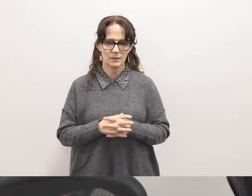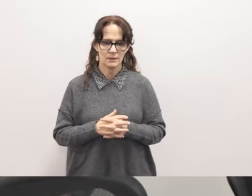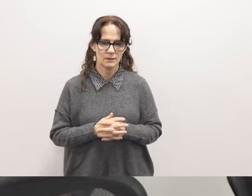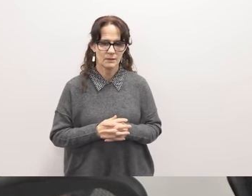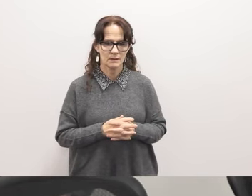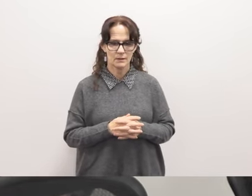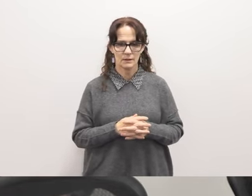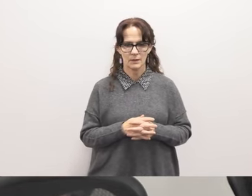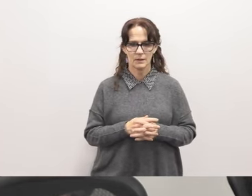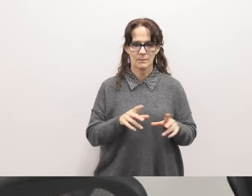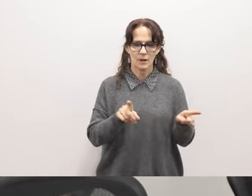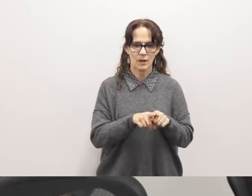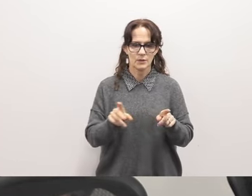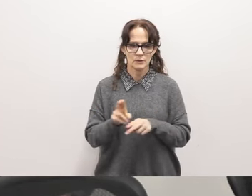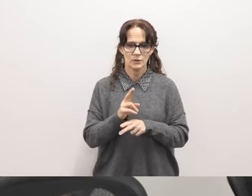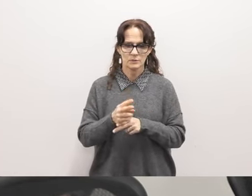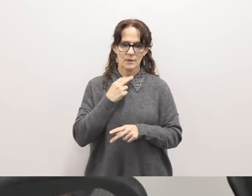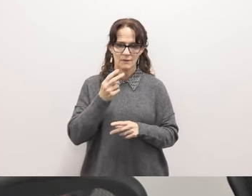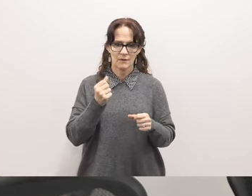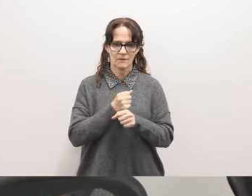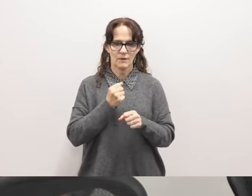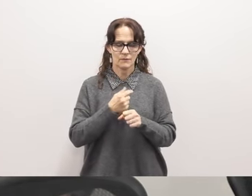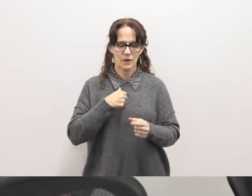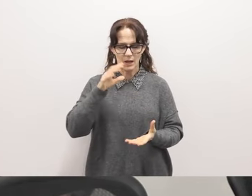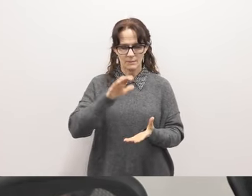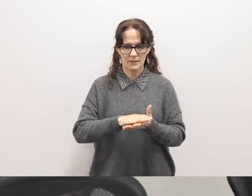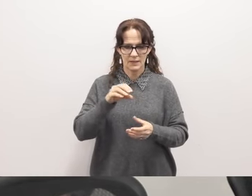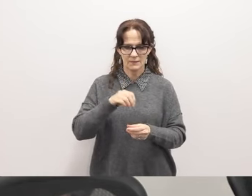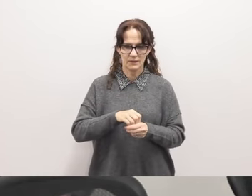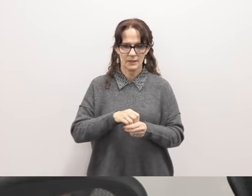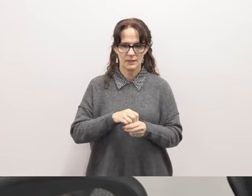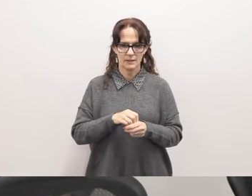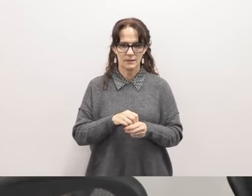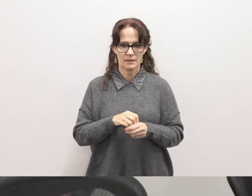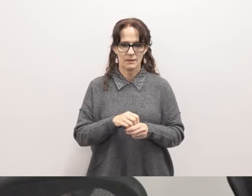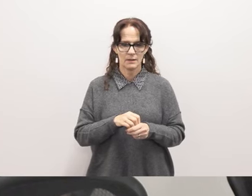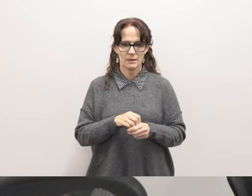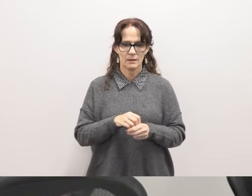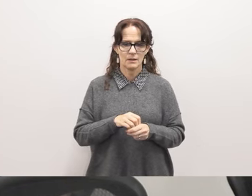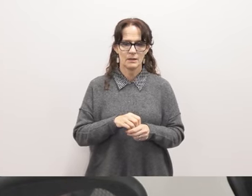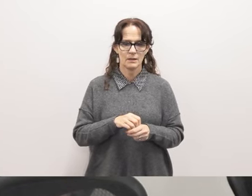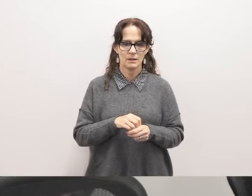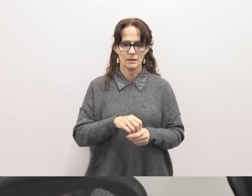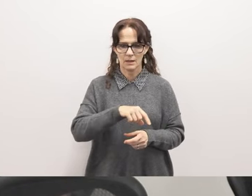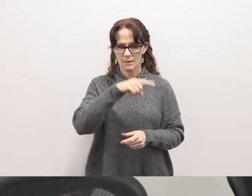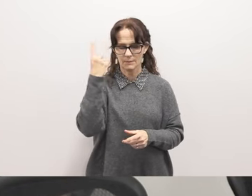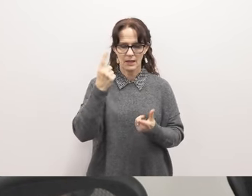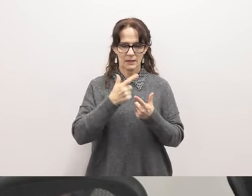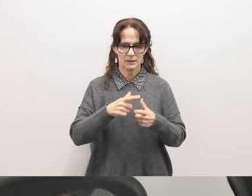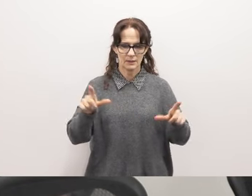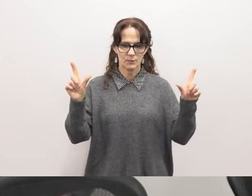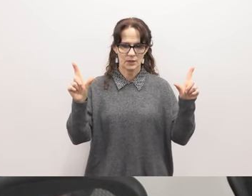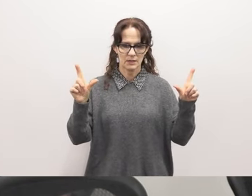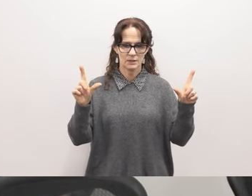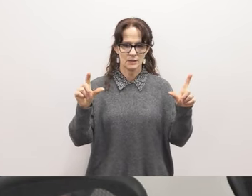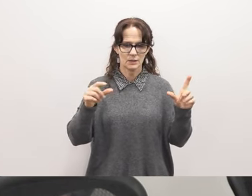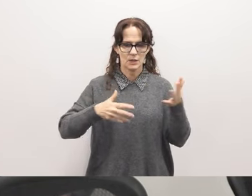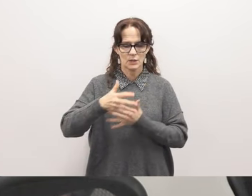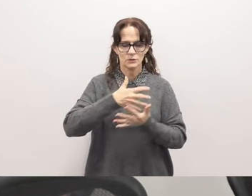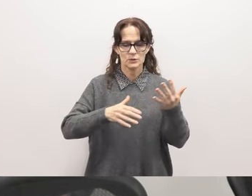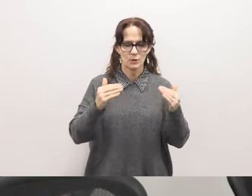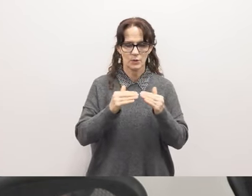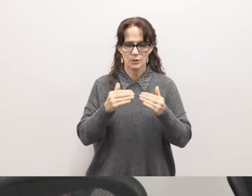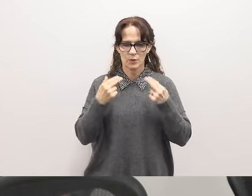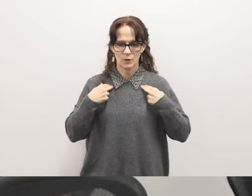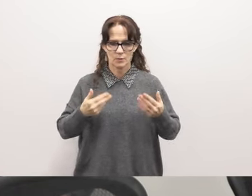And I'm also here to use my voice to fight for what I believe in, which is black liberation, social justice, and